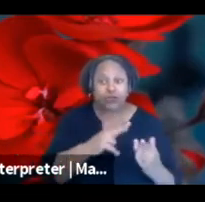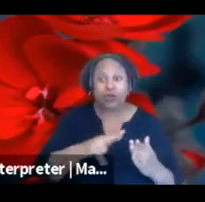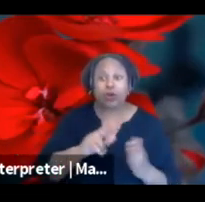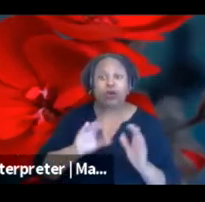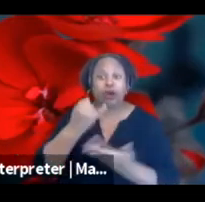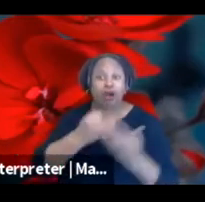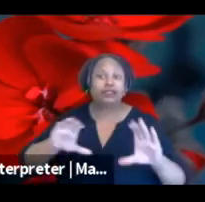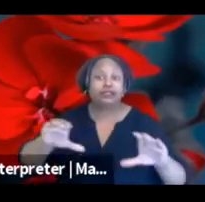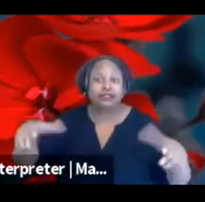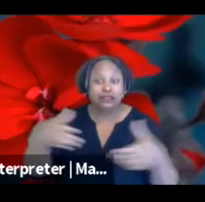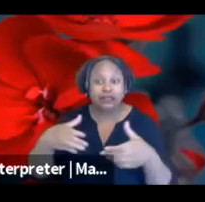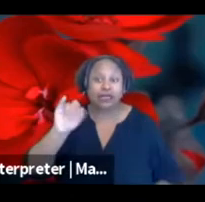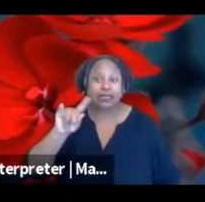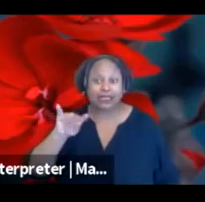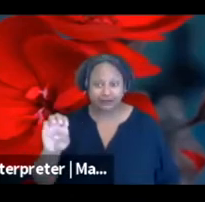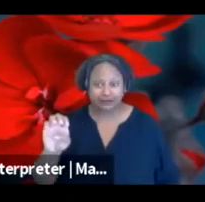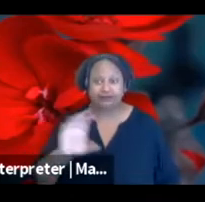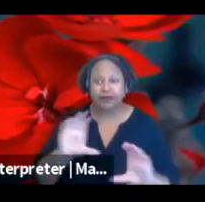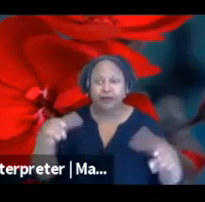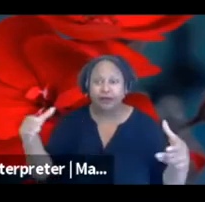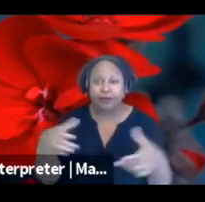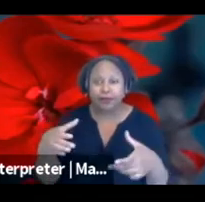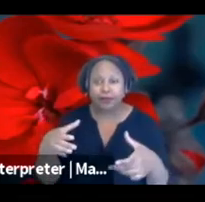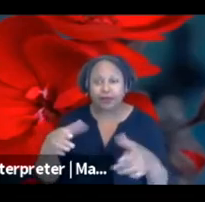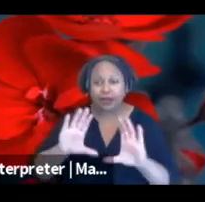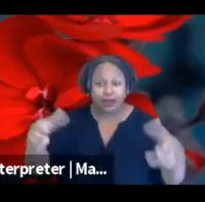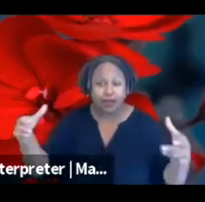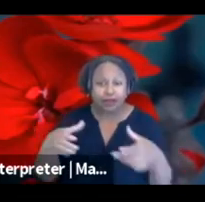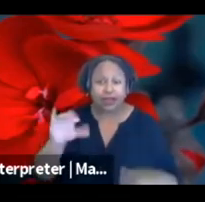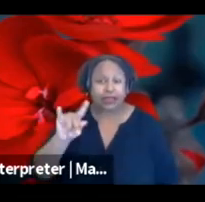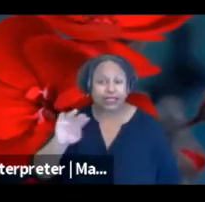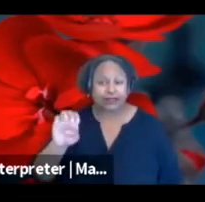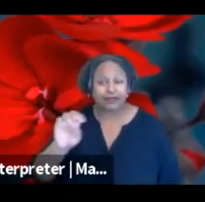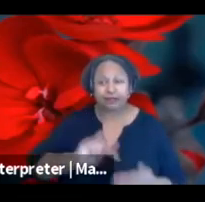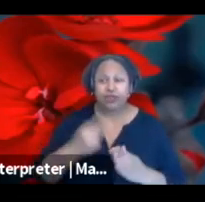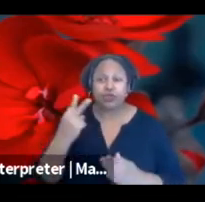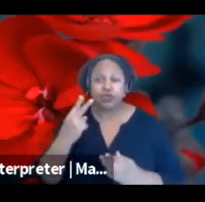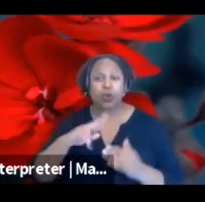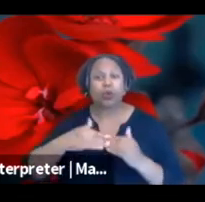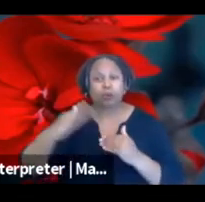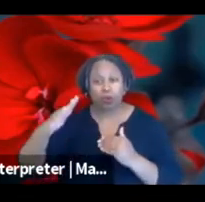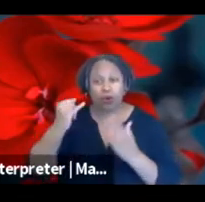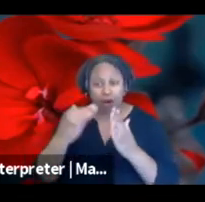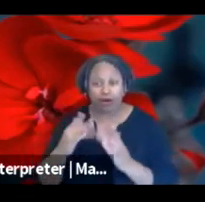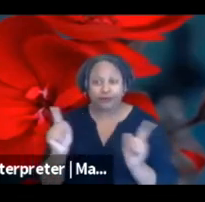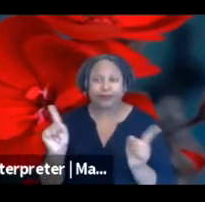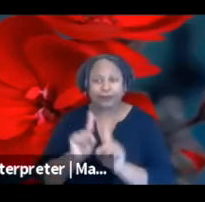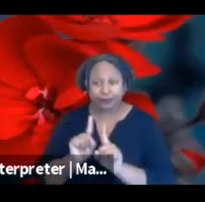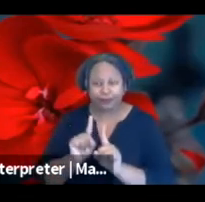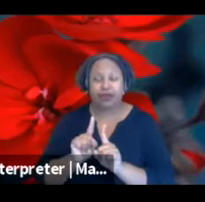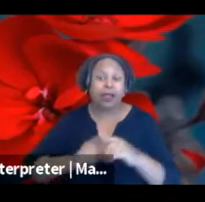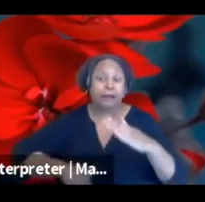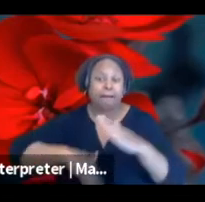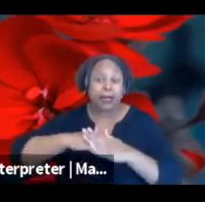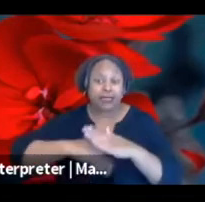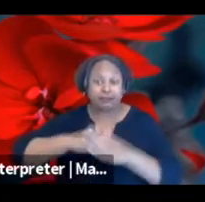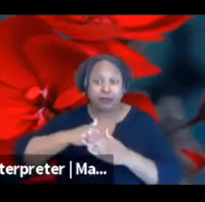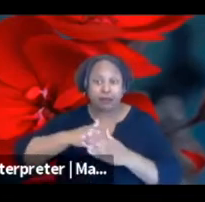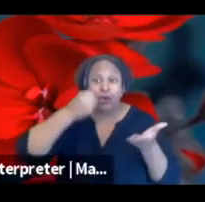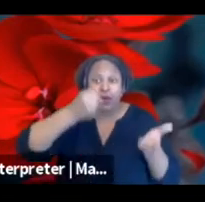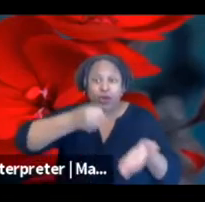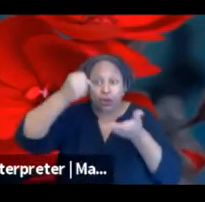An artist collective is defined in this case as two or more artists. Maximum grant is